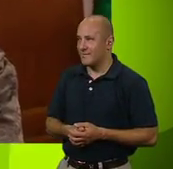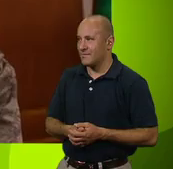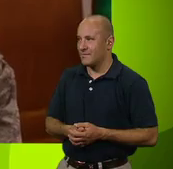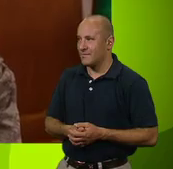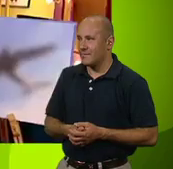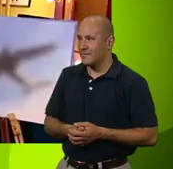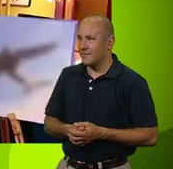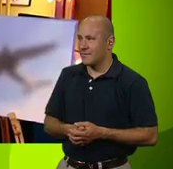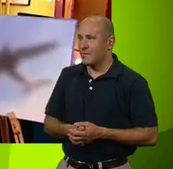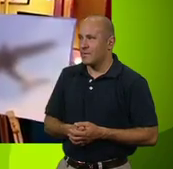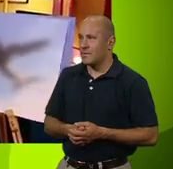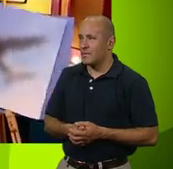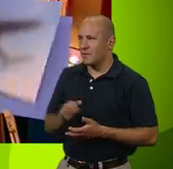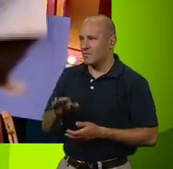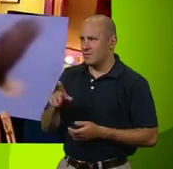James.